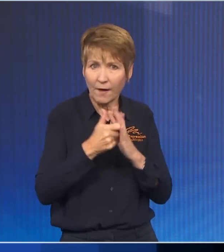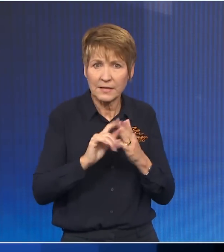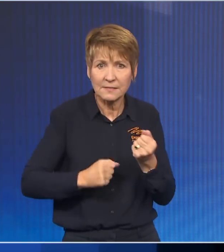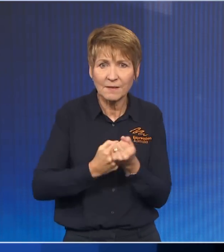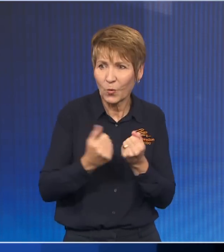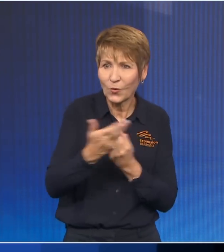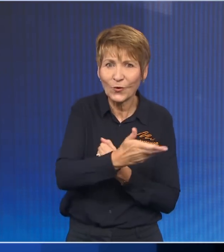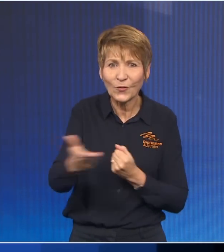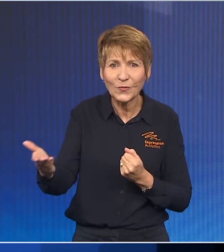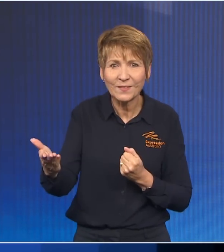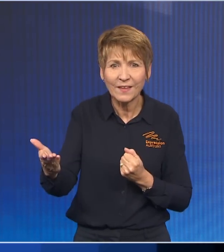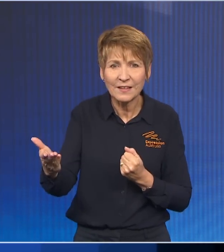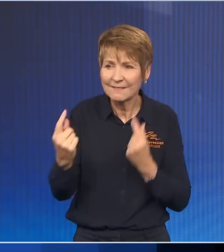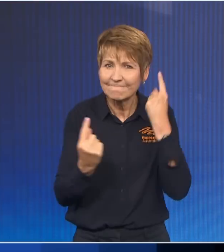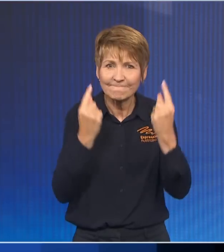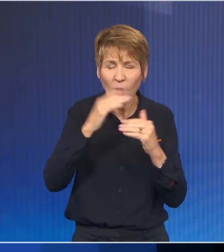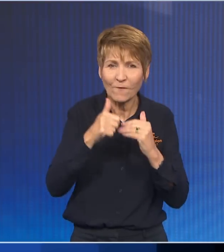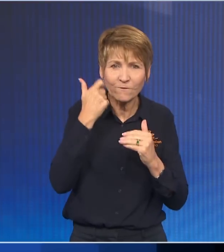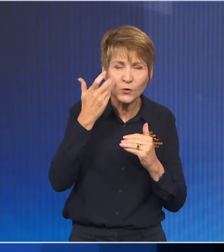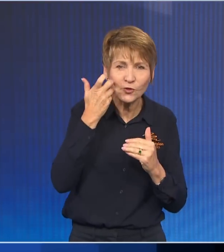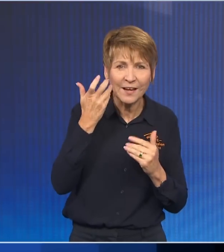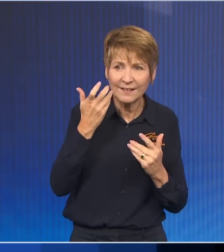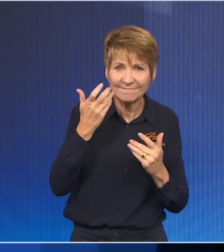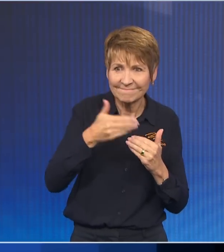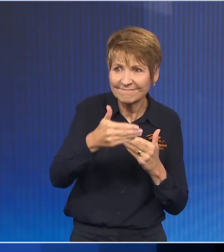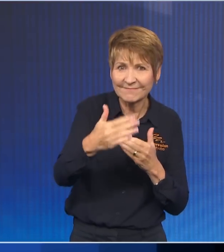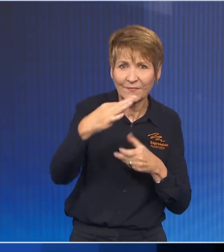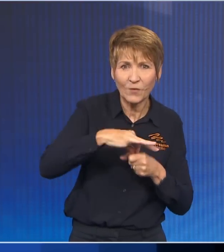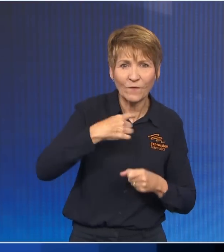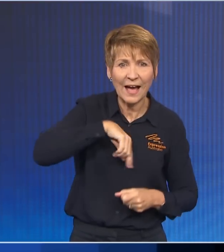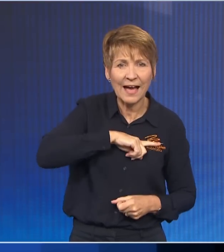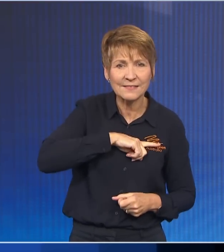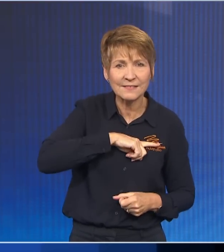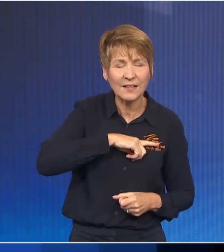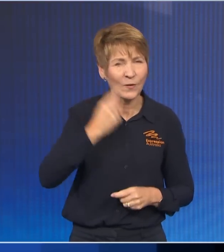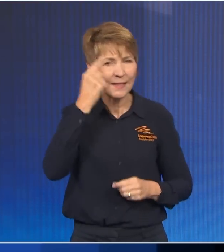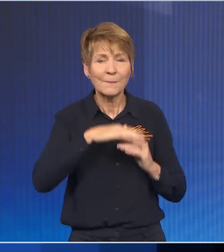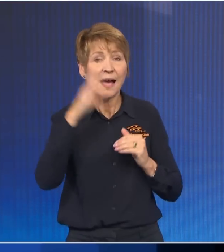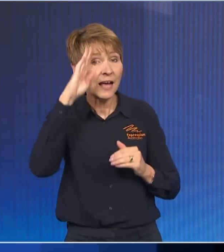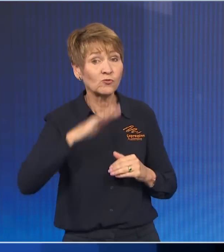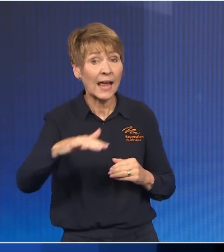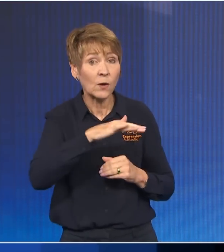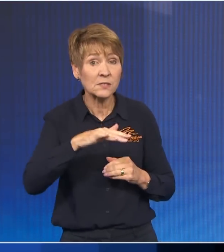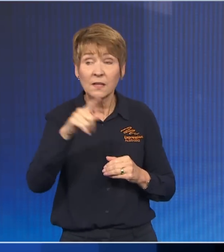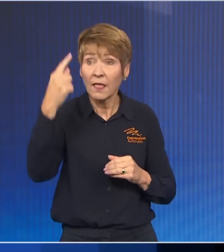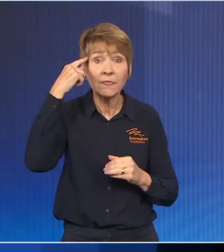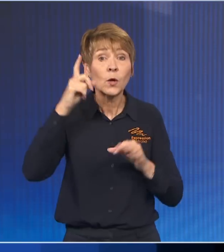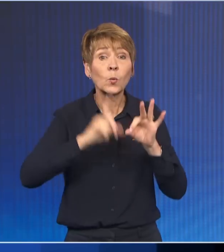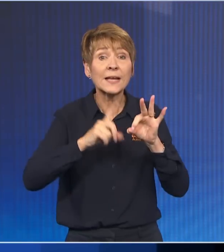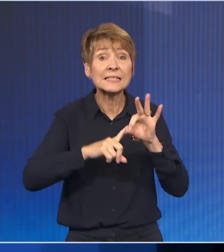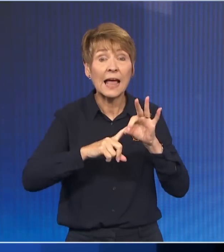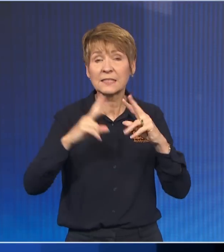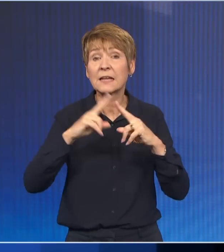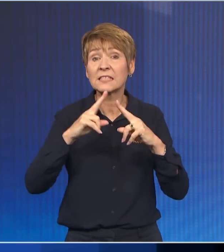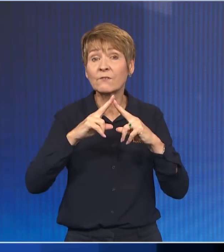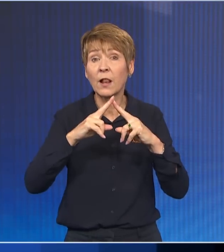We need to ensure that we are out there. And if you look at the vote in the regions last night, and you look at somewhere like Townsville, Phil Thompson had